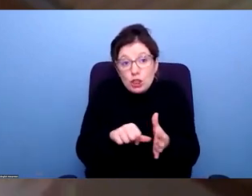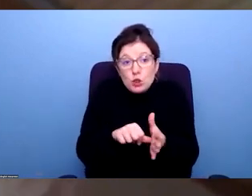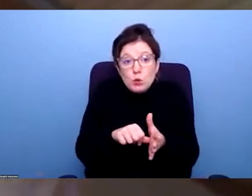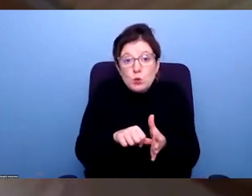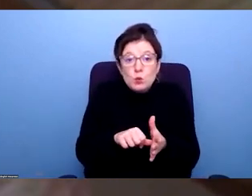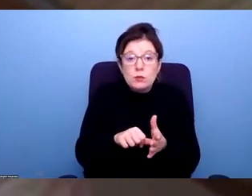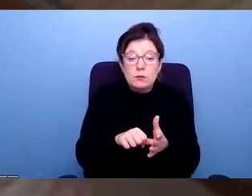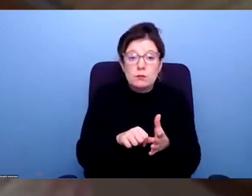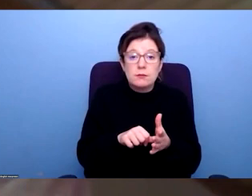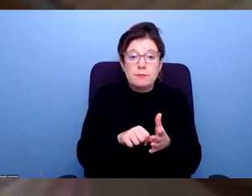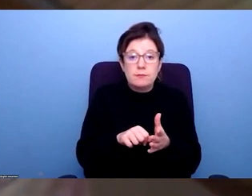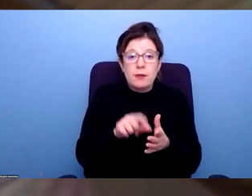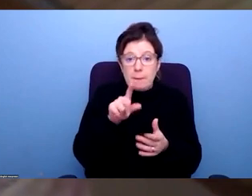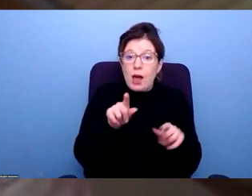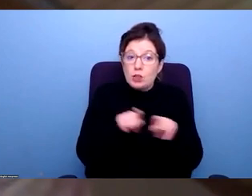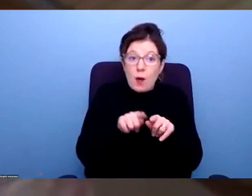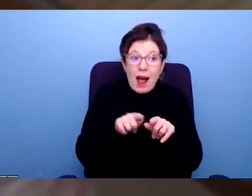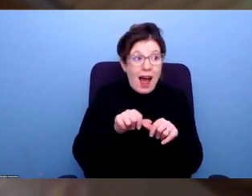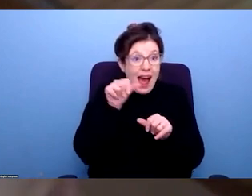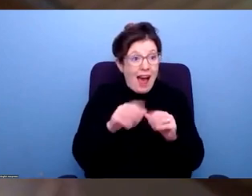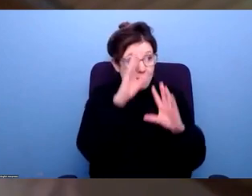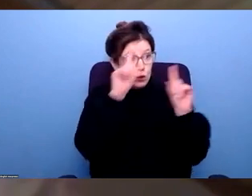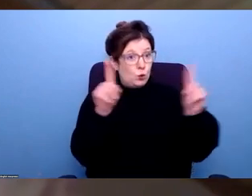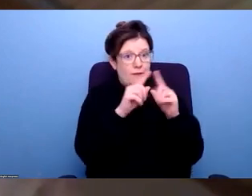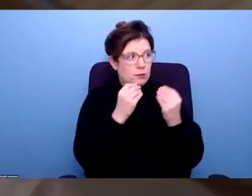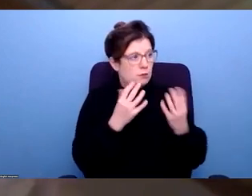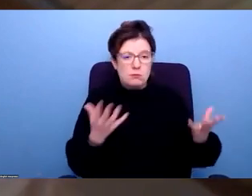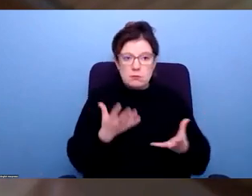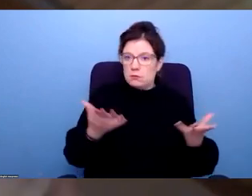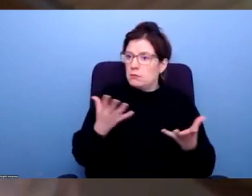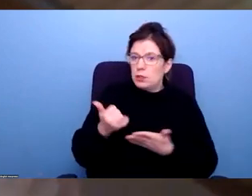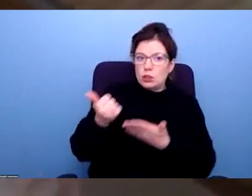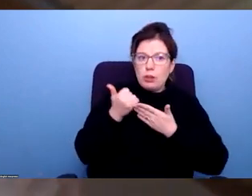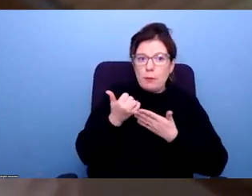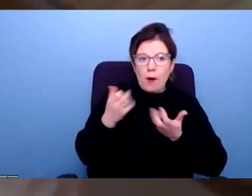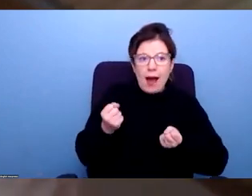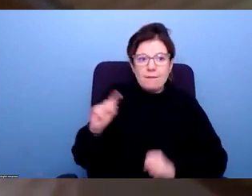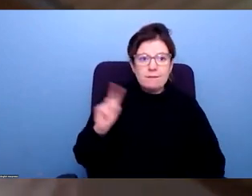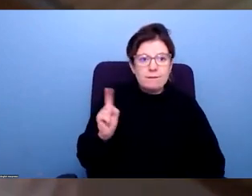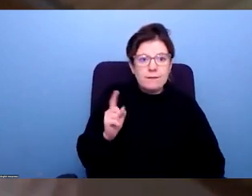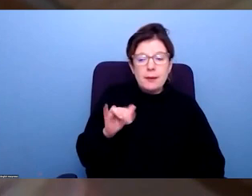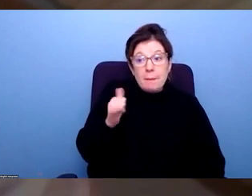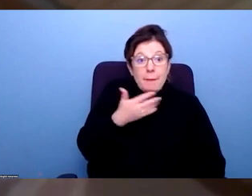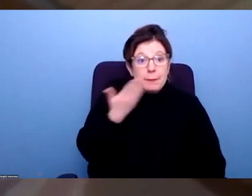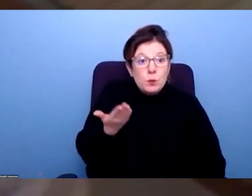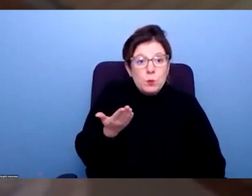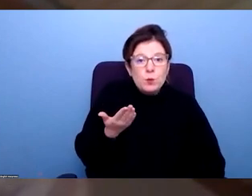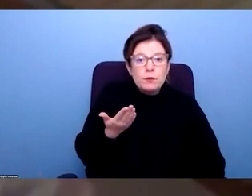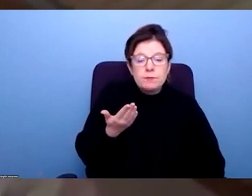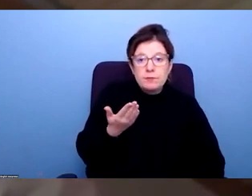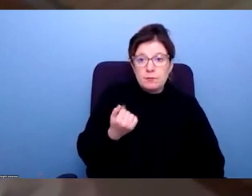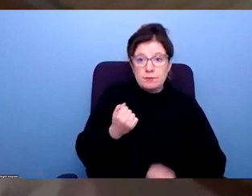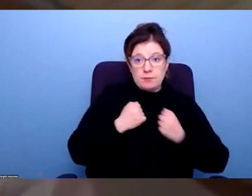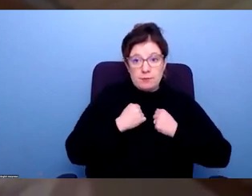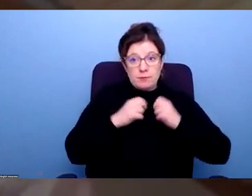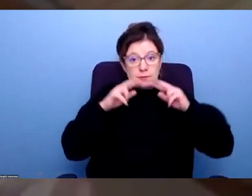that sort of post education piece about what how support is lined up to help people progress. And and it seems from some of work we've done,